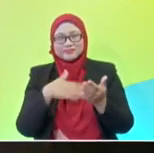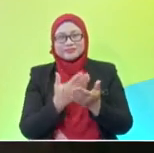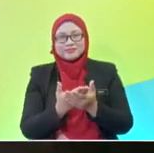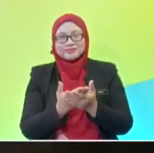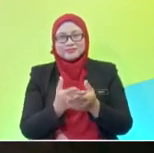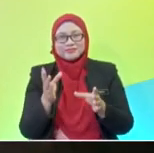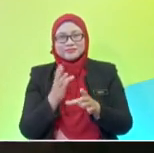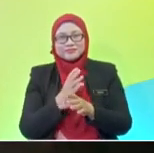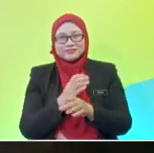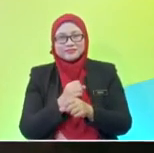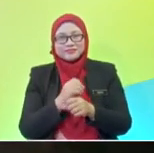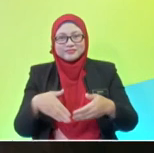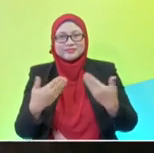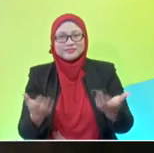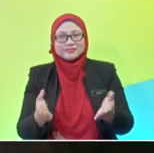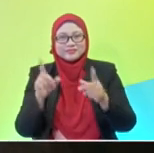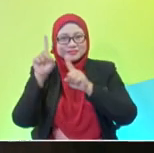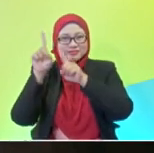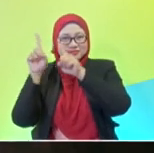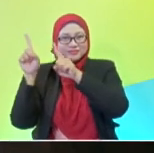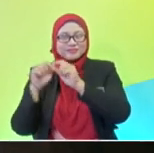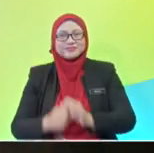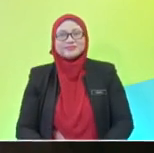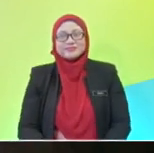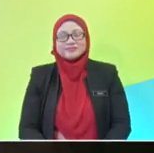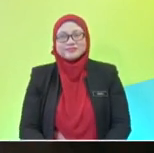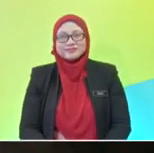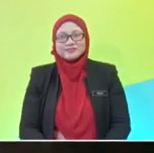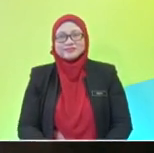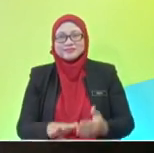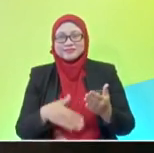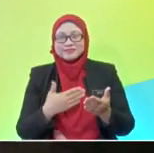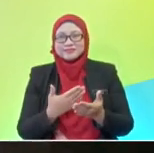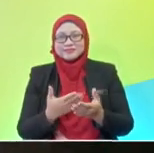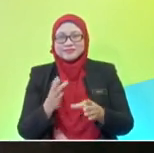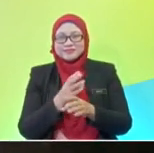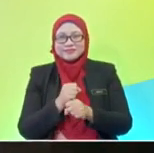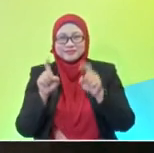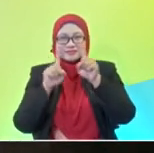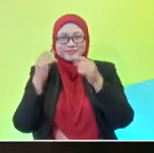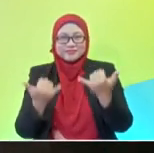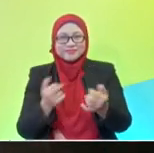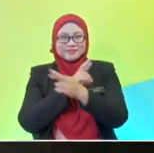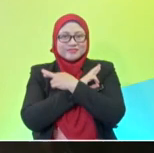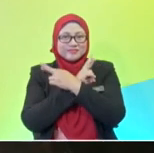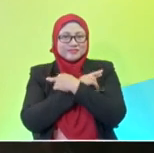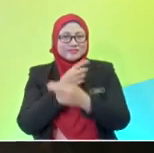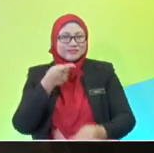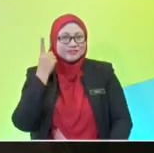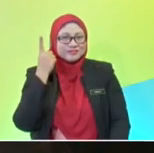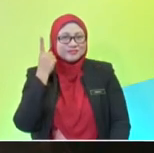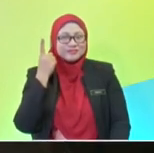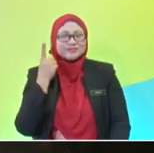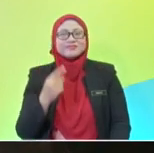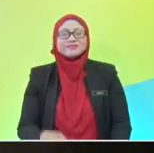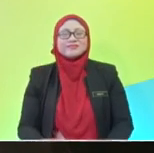them all a star! Well, Kat Shafiqah gives you all the stars here. Let's go for a short break first and recap, and we'll be right back